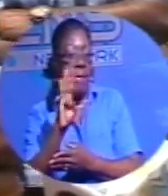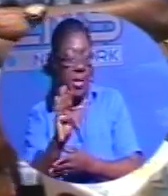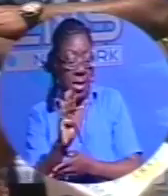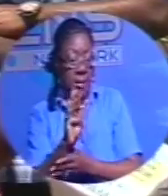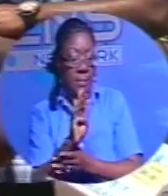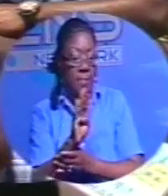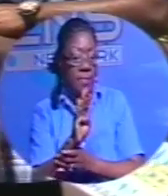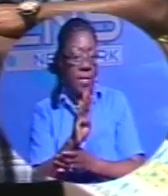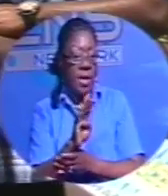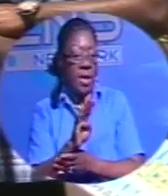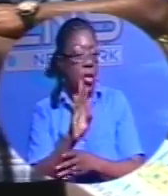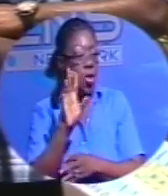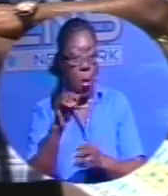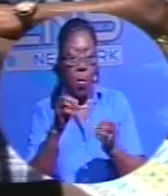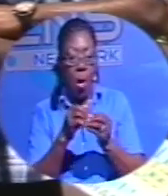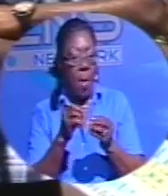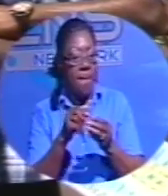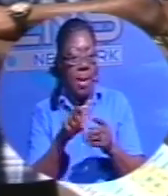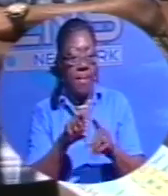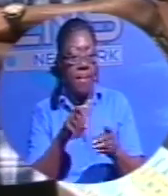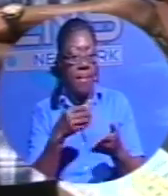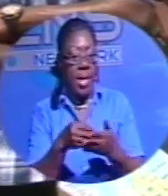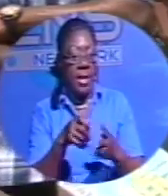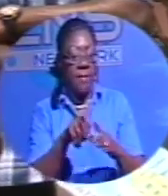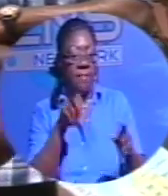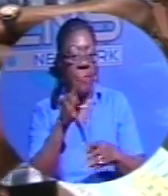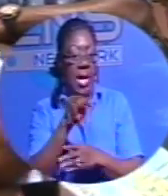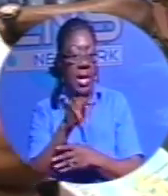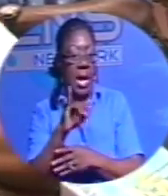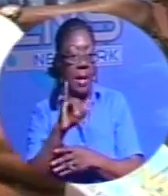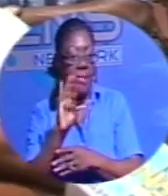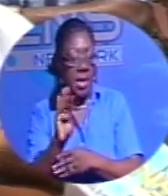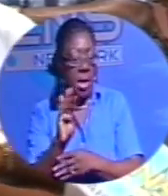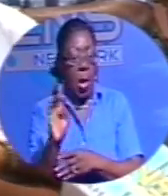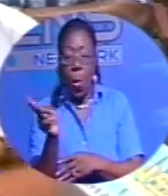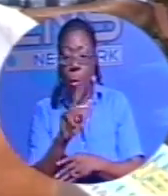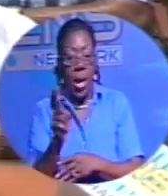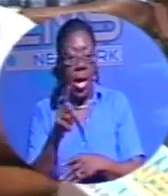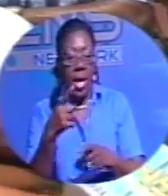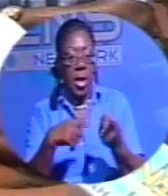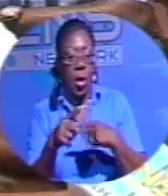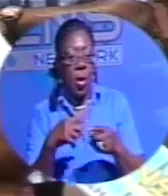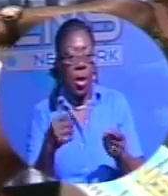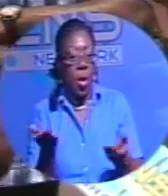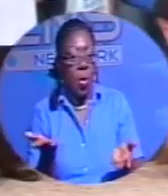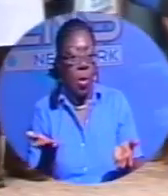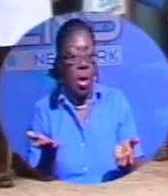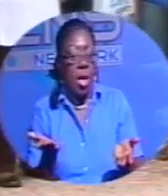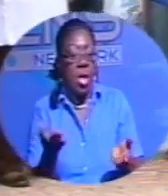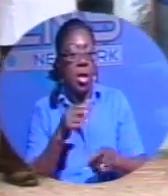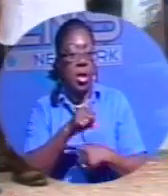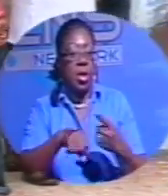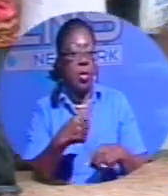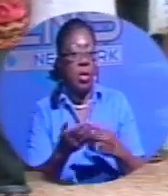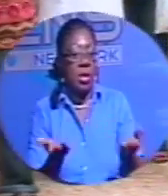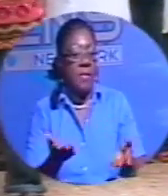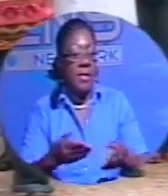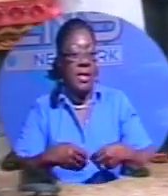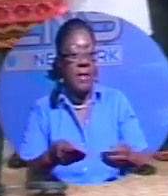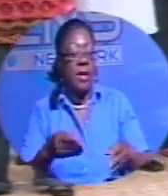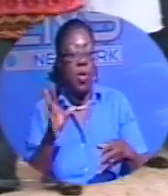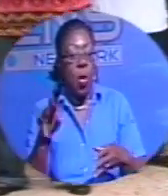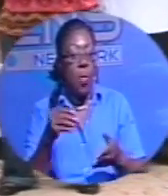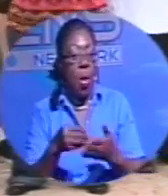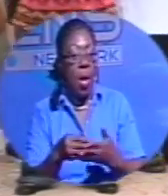were getting $2, you're getting $1, and that's it. Where are they going to go? Social service ain't giving them no more coupon until August. An angry